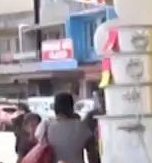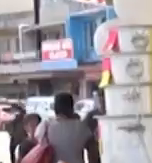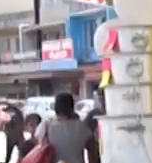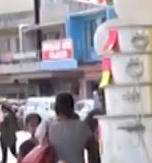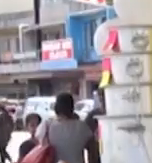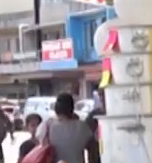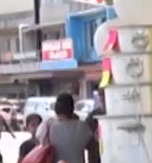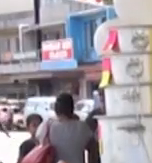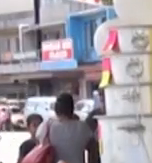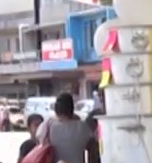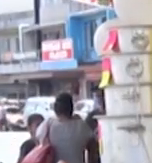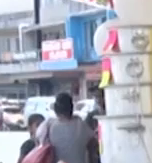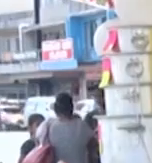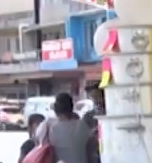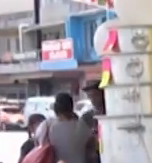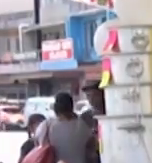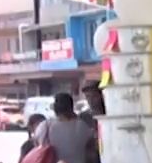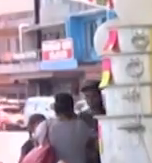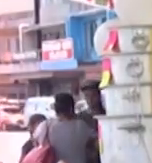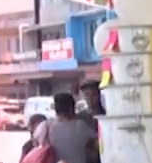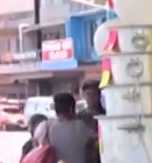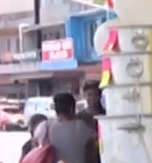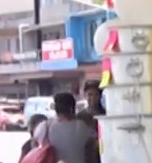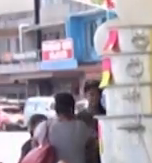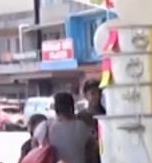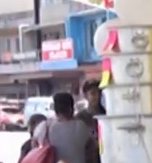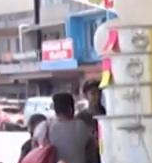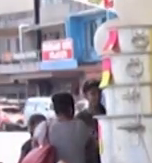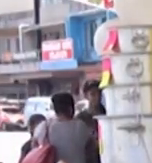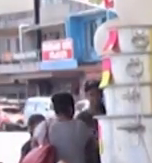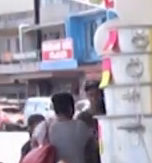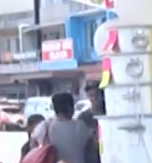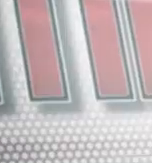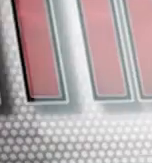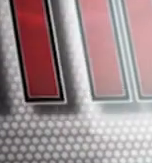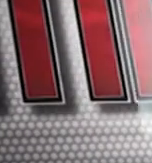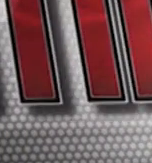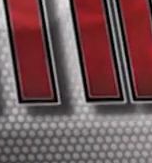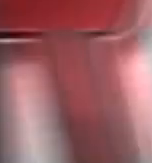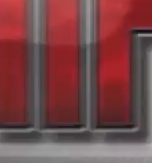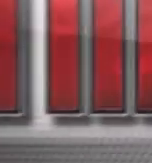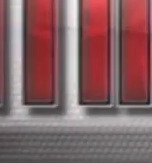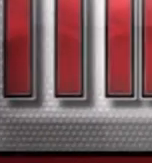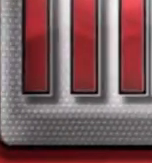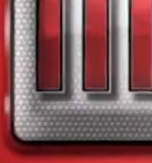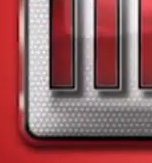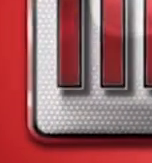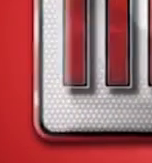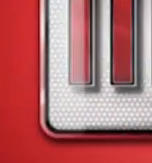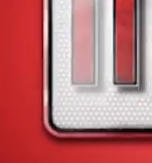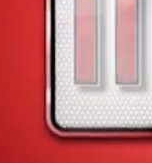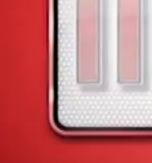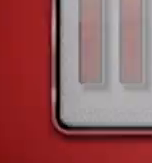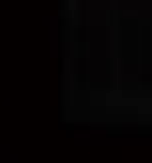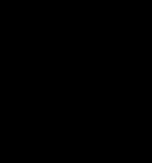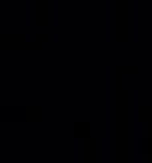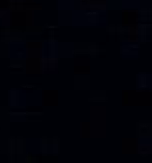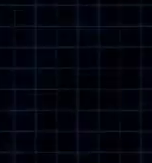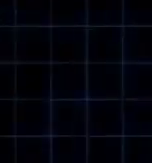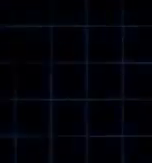My name is Neha, and I'm from Kadavi. And Mirji FM, it's hot. Mirji FM, it's hot.